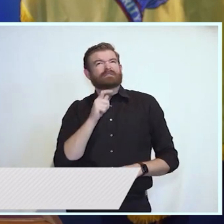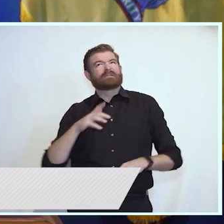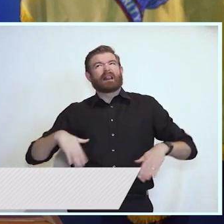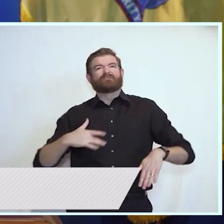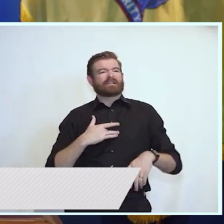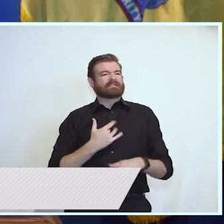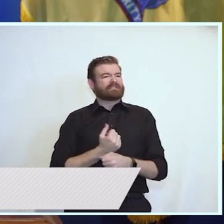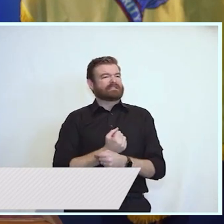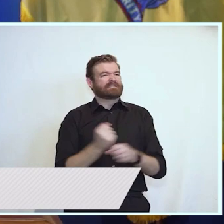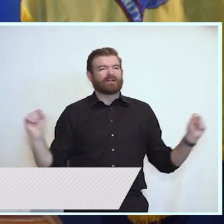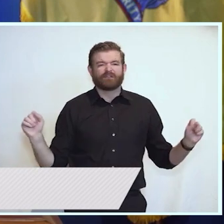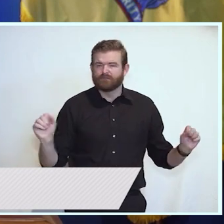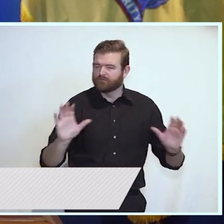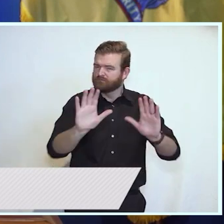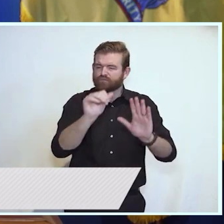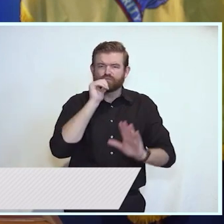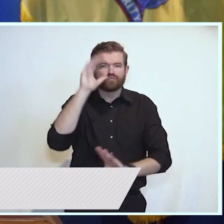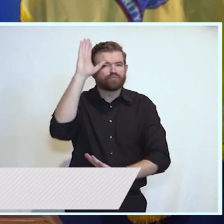Your seat is here.